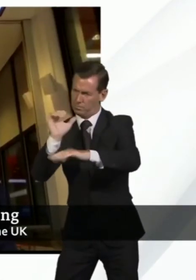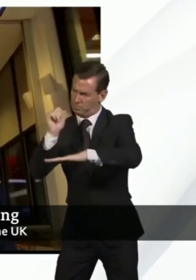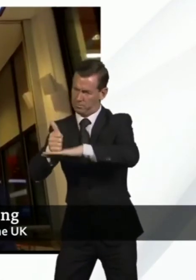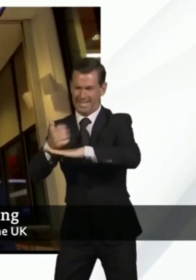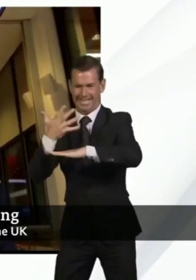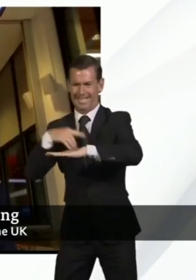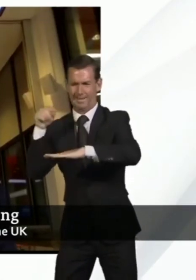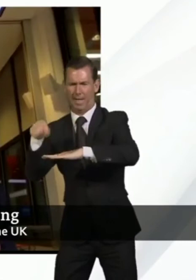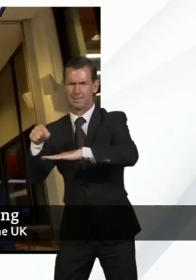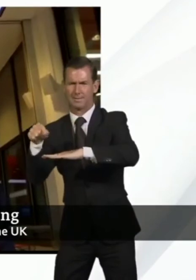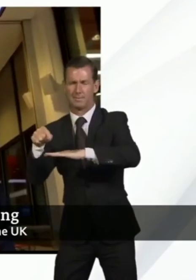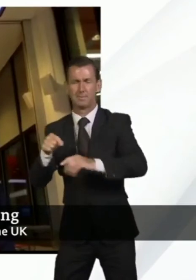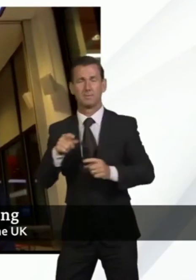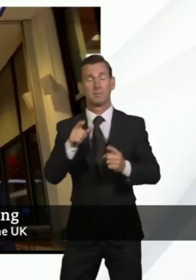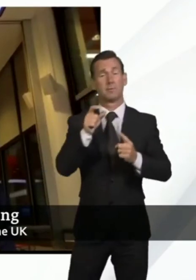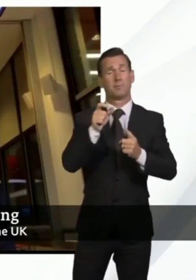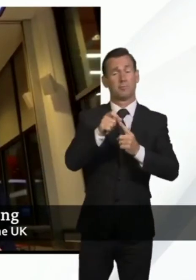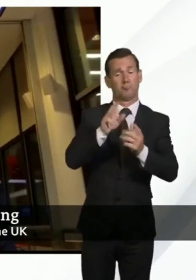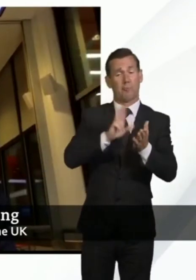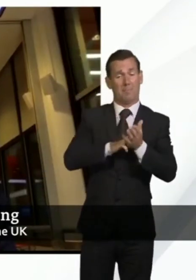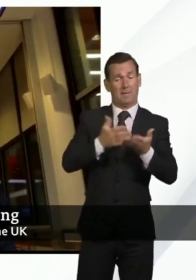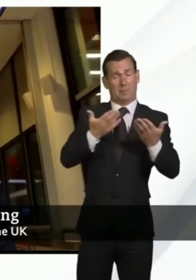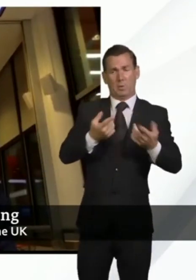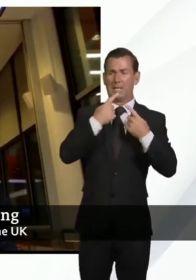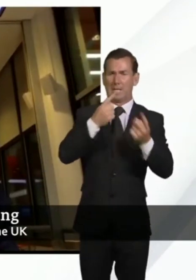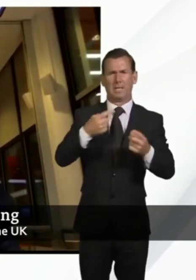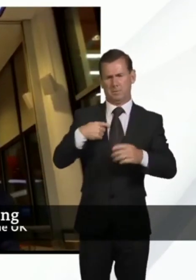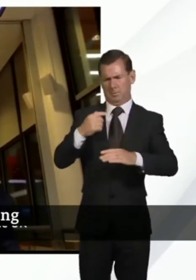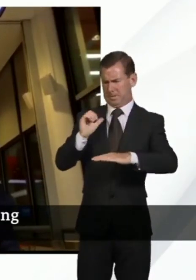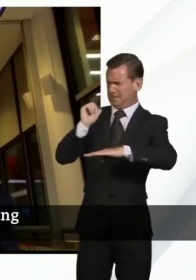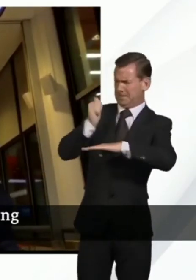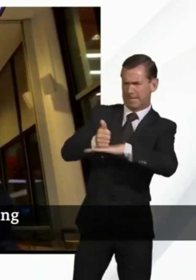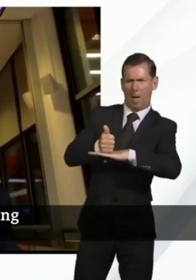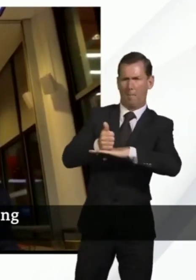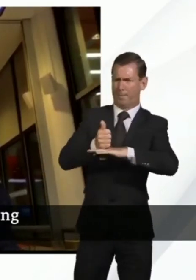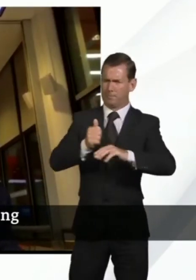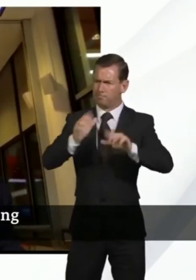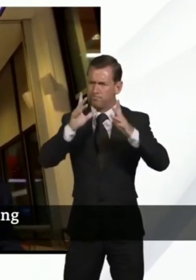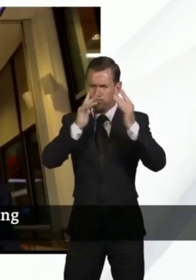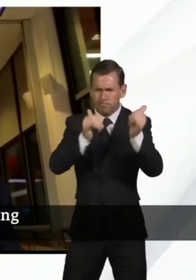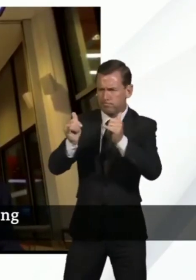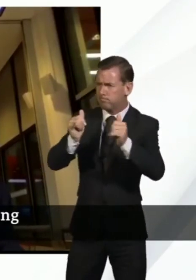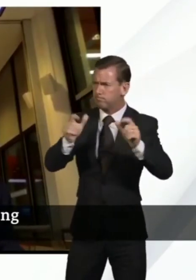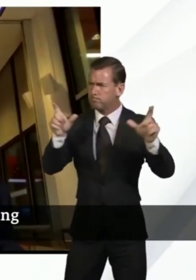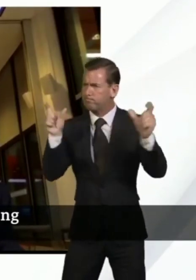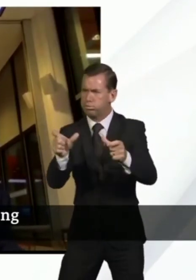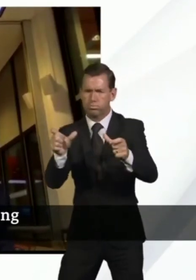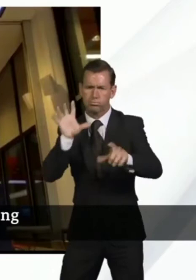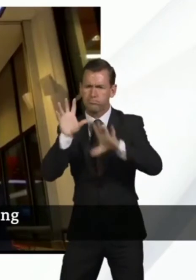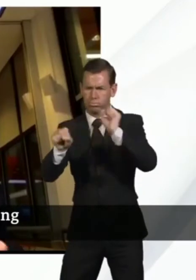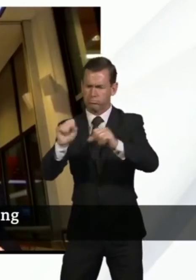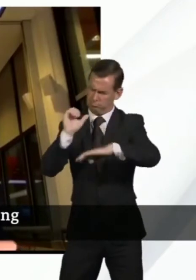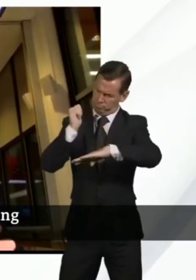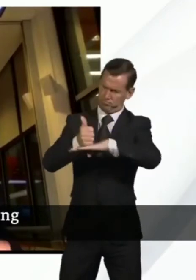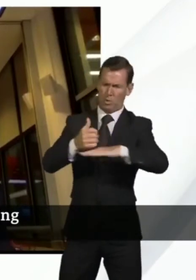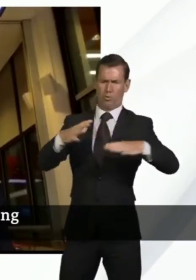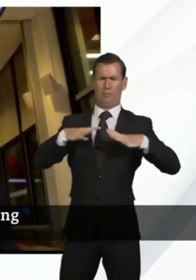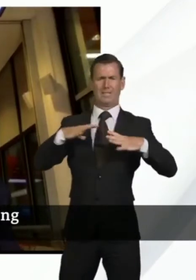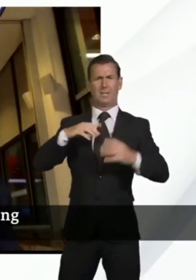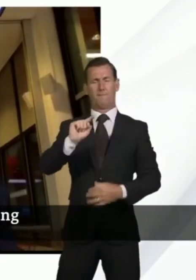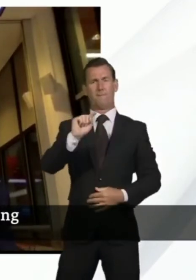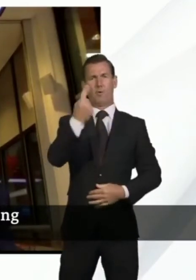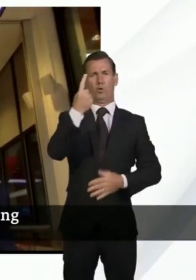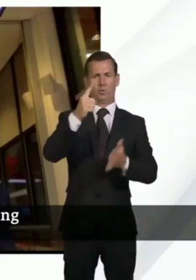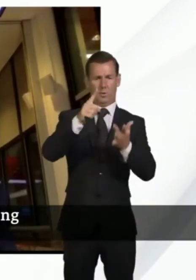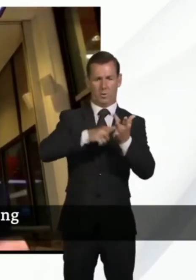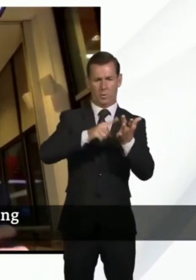that there will be a test, track and trace system. It will be in place, he said, by the 1st of June. Now, given that there